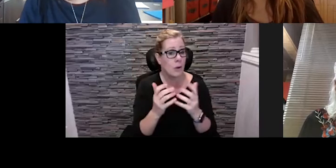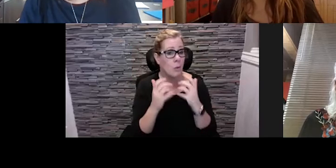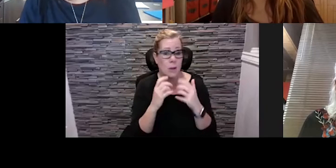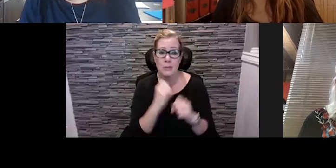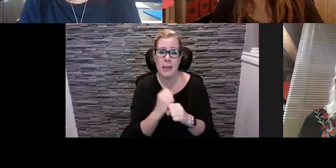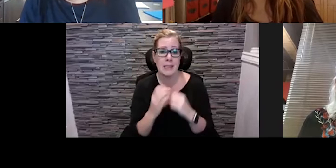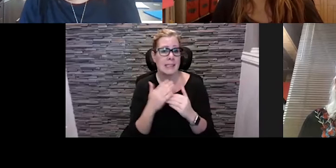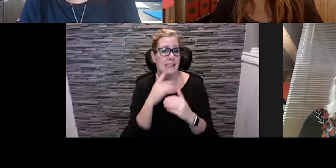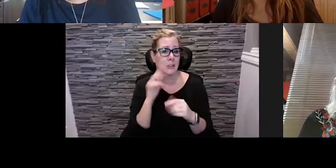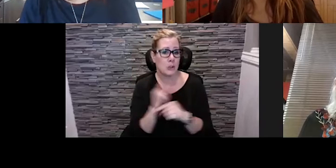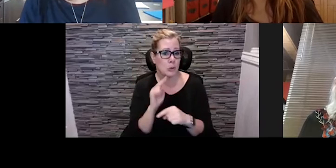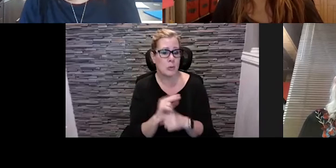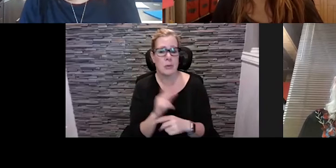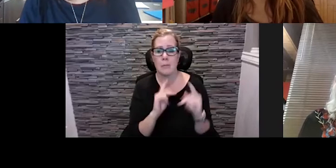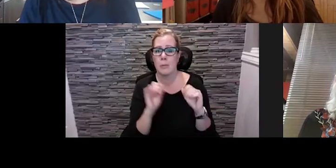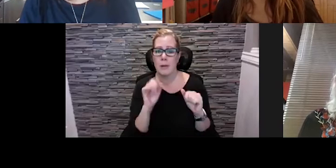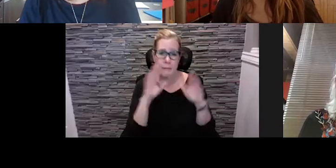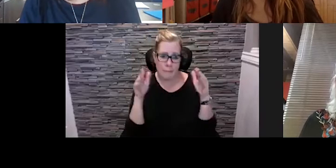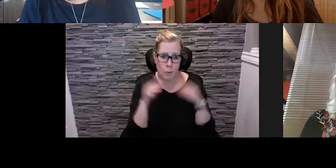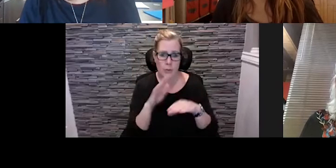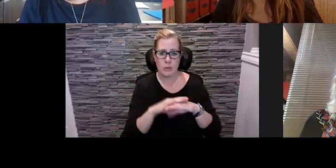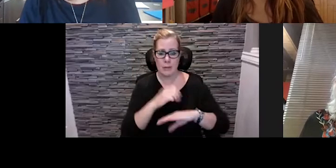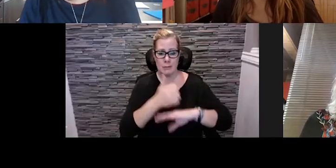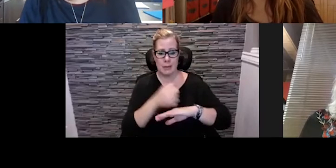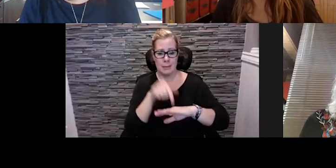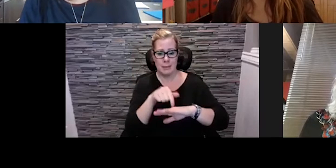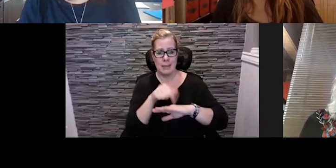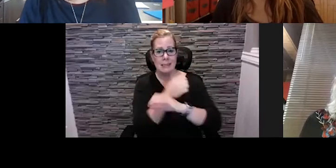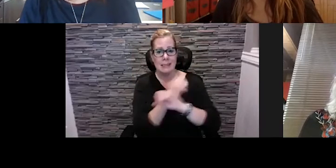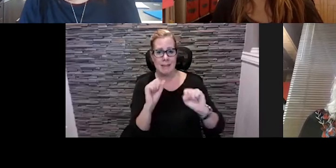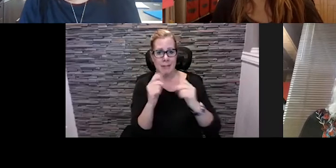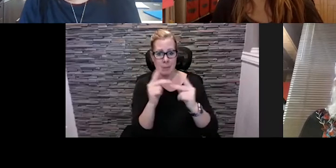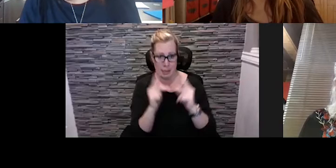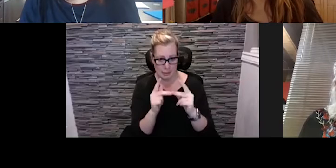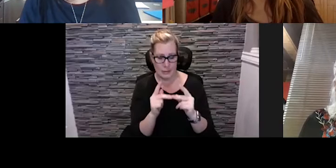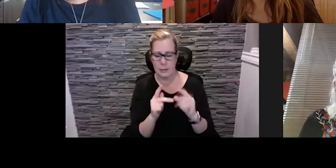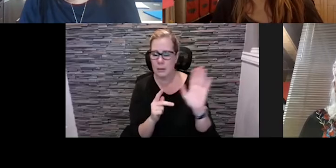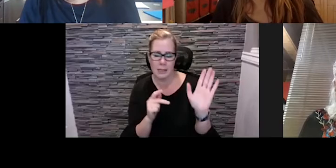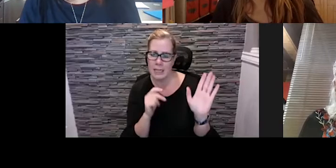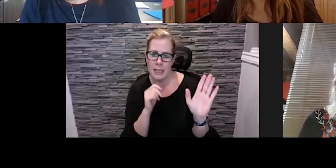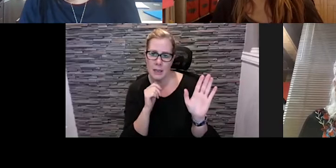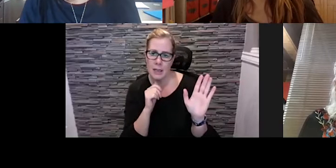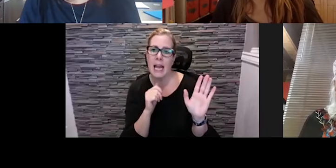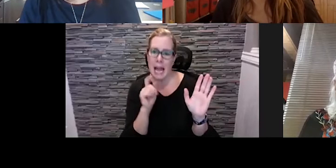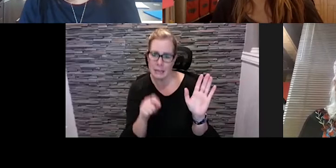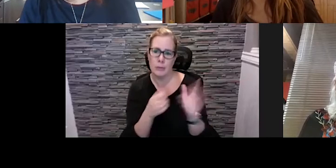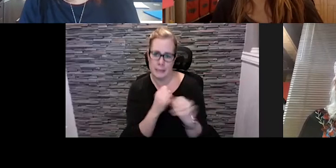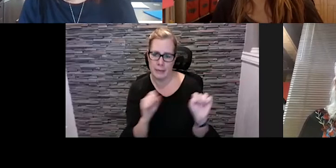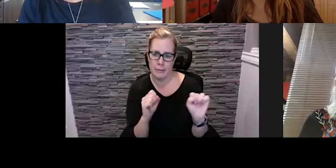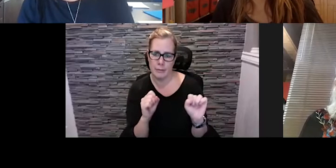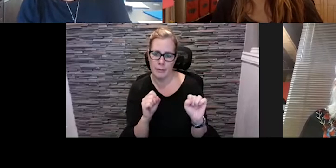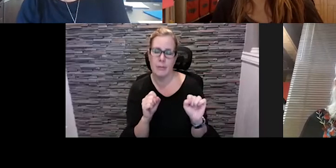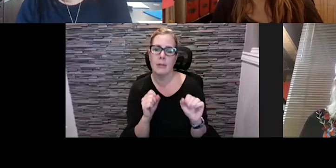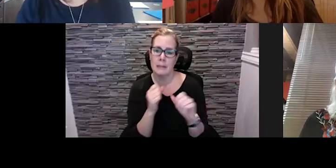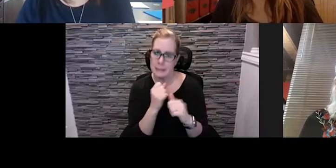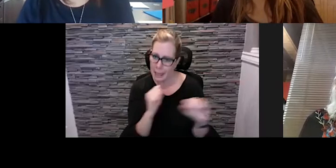focus on the important pieces while ensuring we have safe opportunities because unless it's safe people won't come out we want to make sure that they feel that that's the